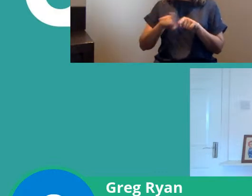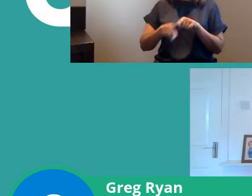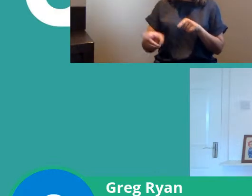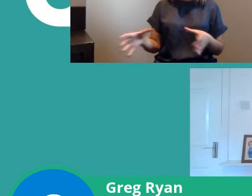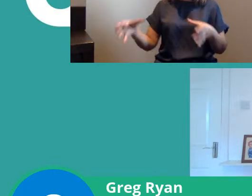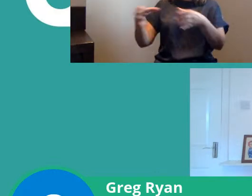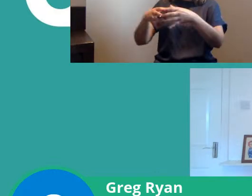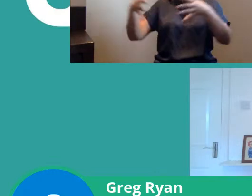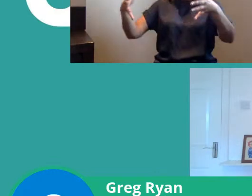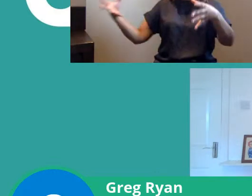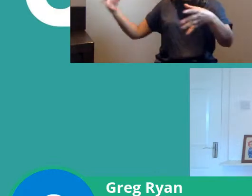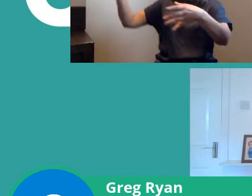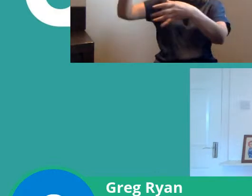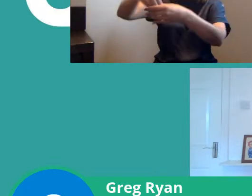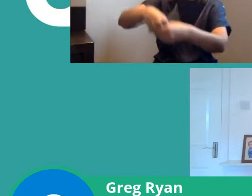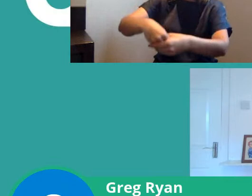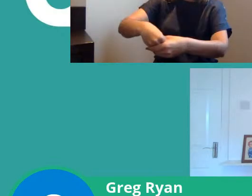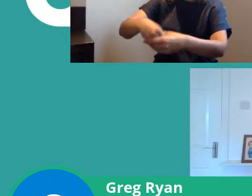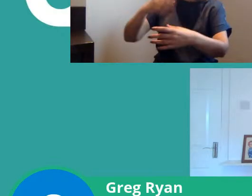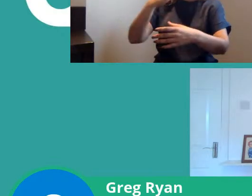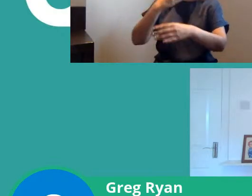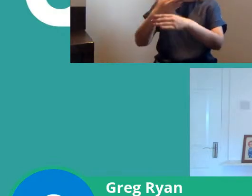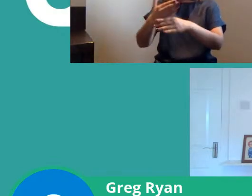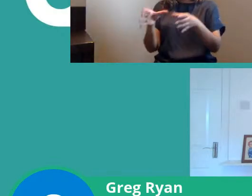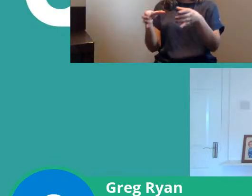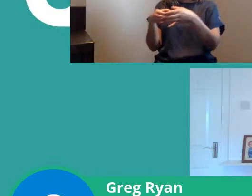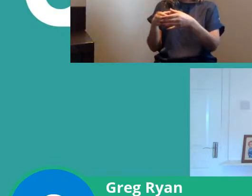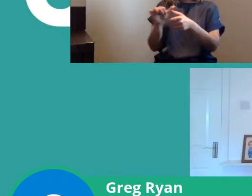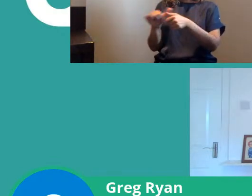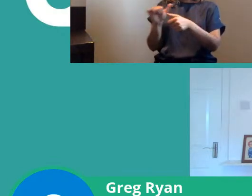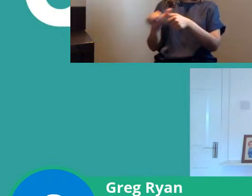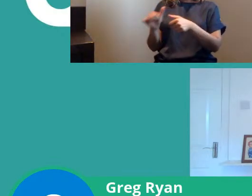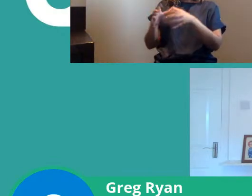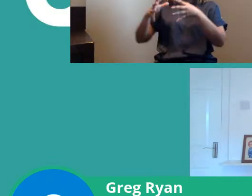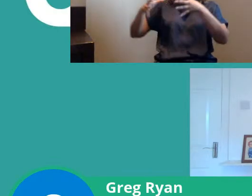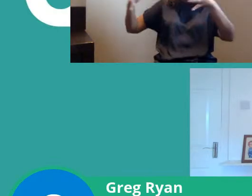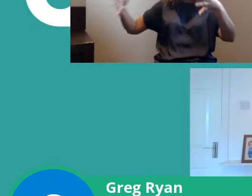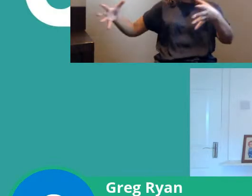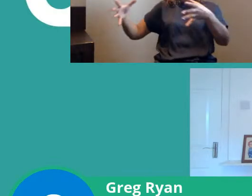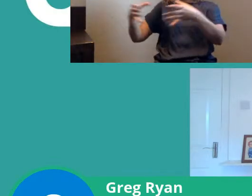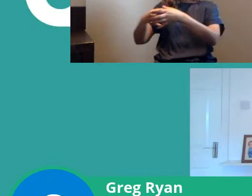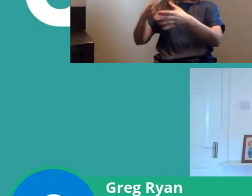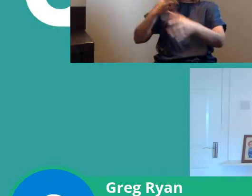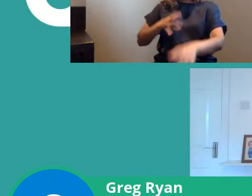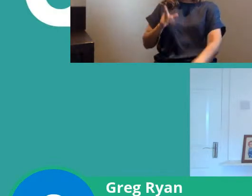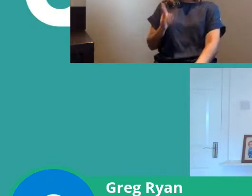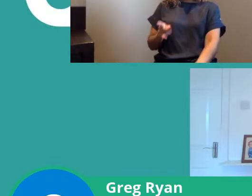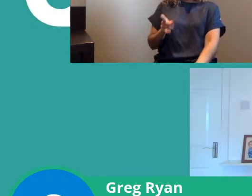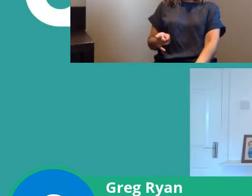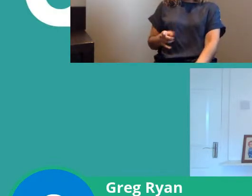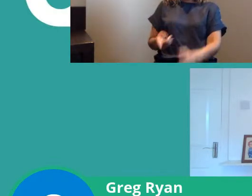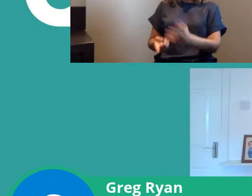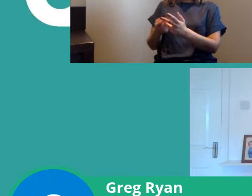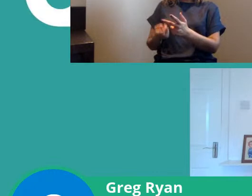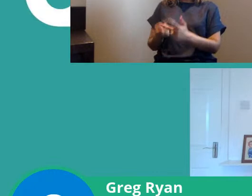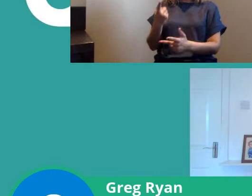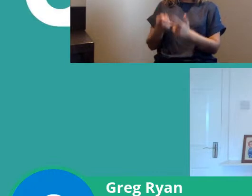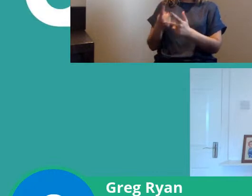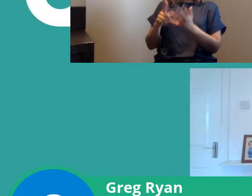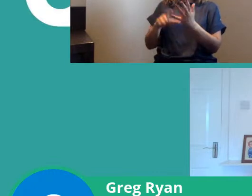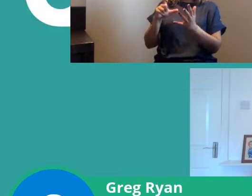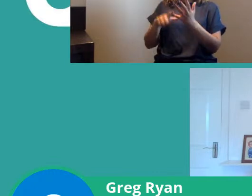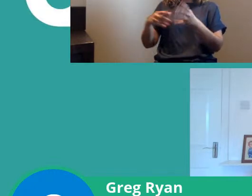group but please do try to sign up as a group as big as you can with other UCU members